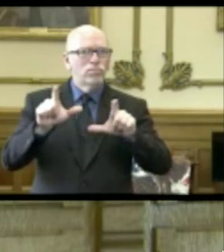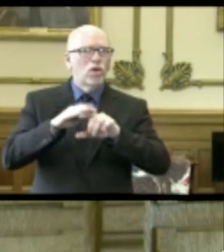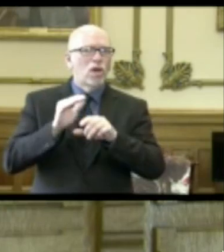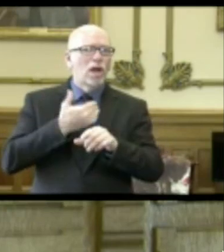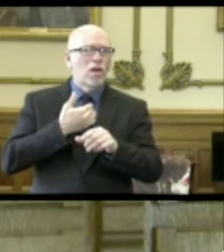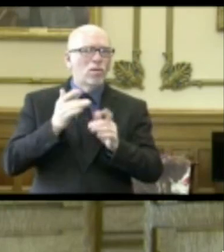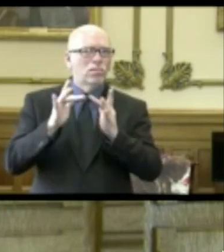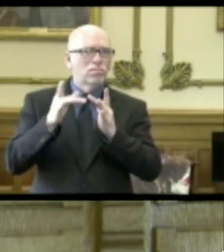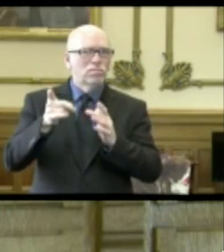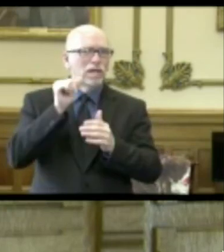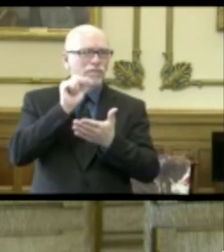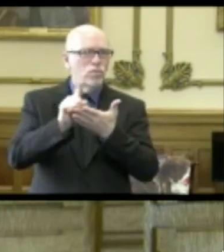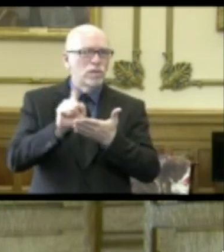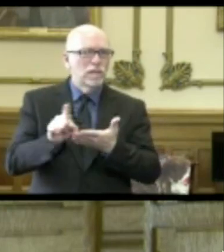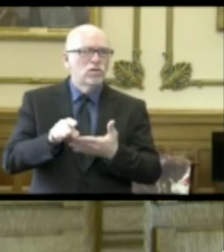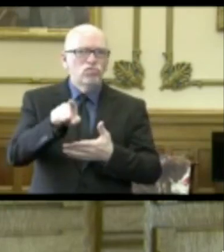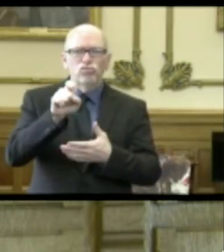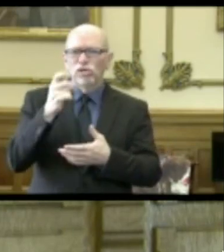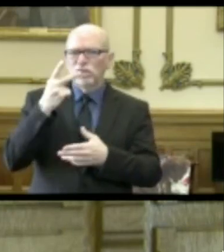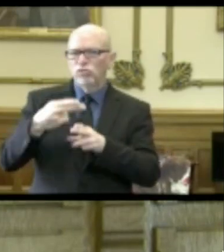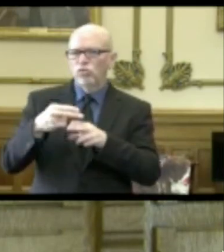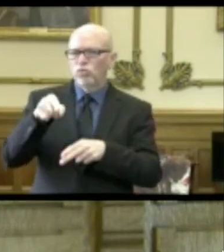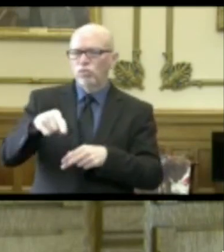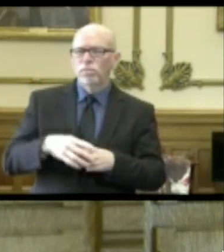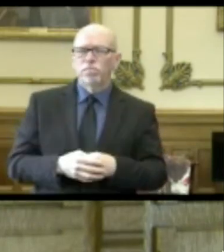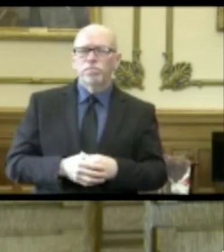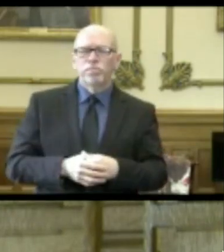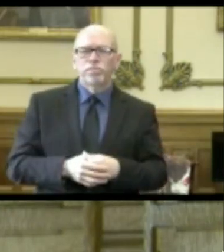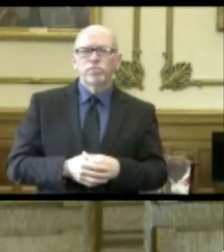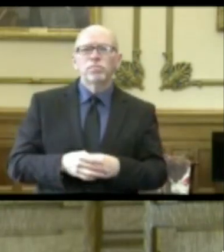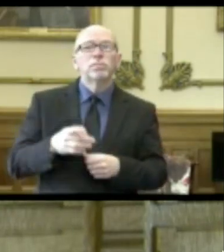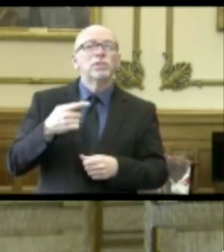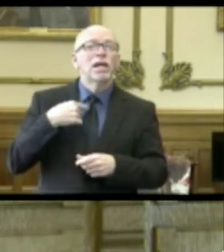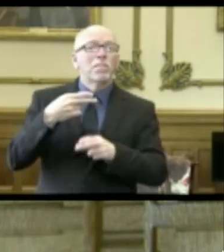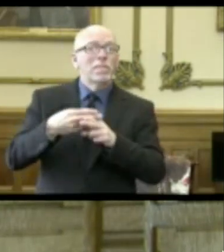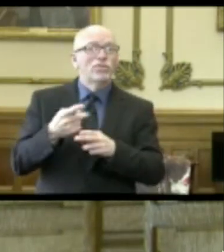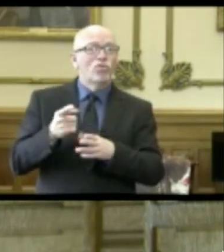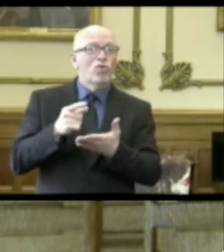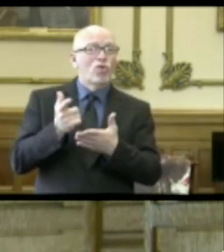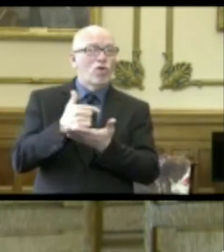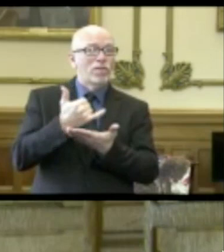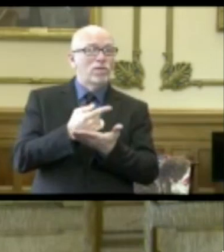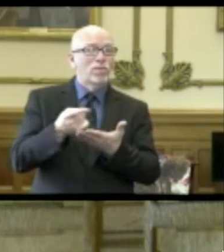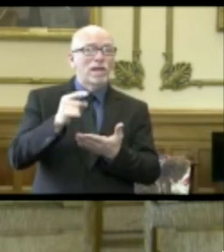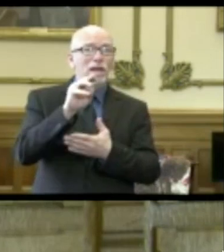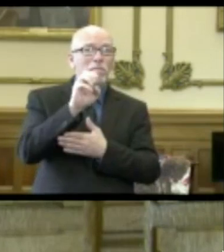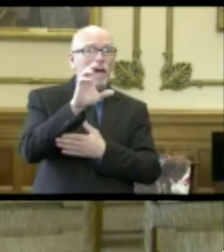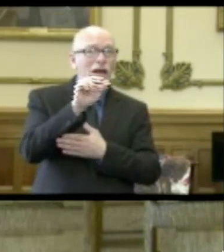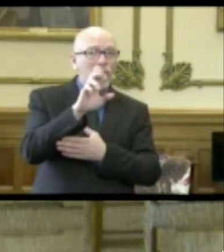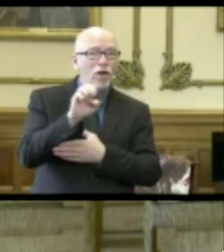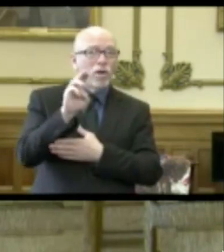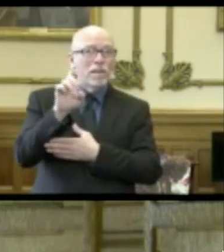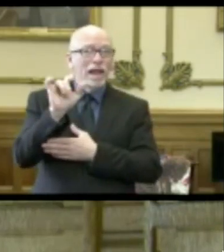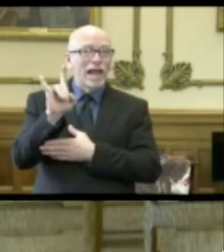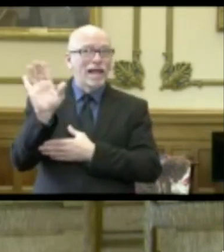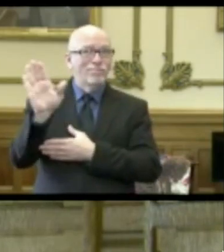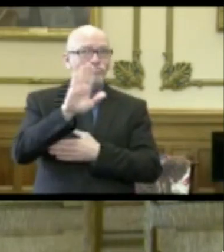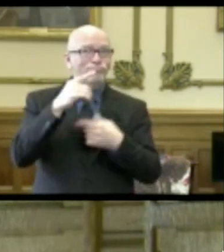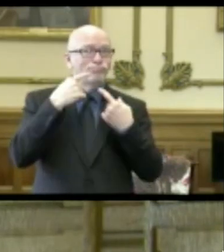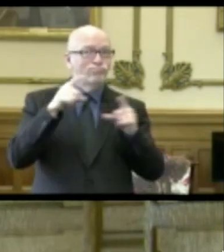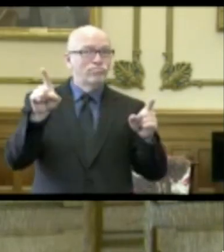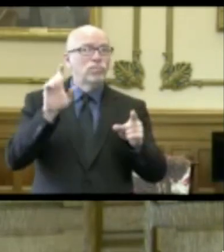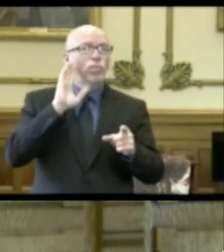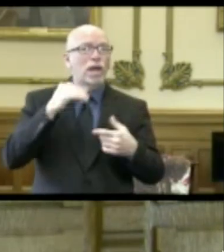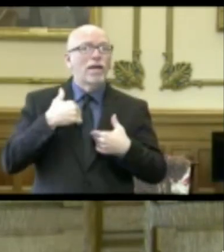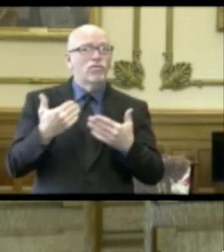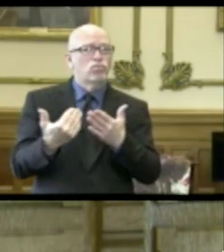weekly basis, and you should see that soon. As I mentioned earlier this week, the Centers for Medicare and Medicaid Services has announced it will be